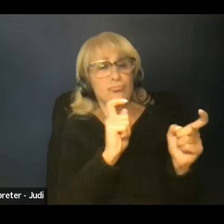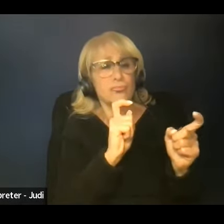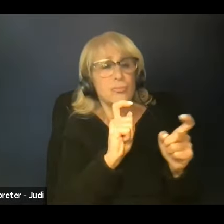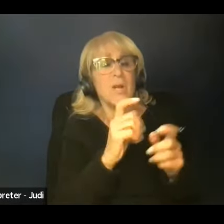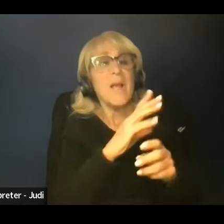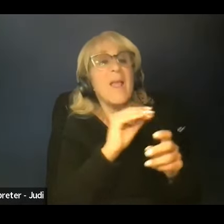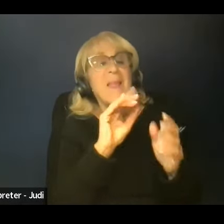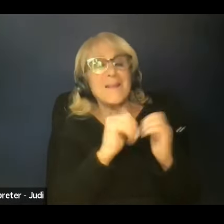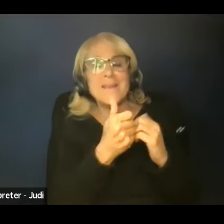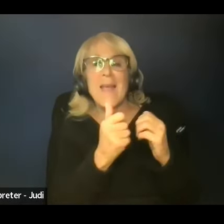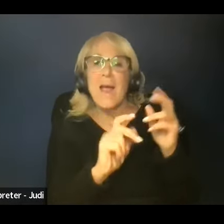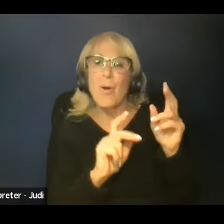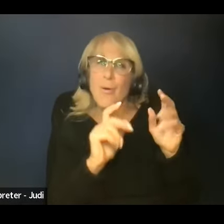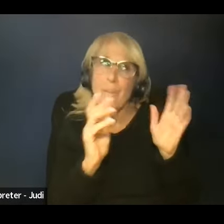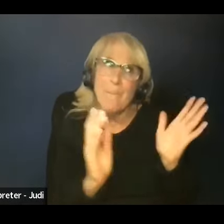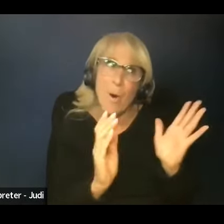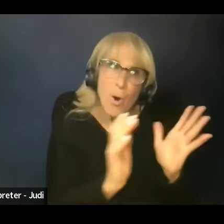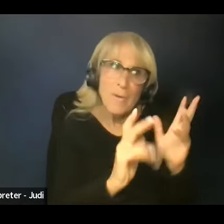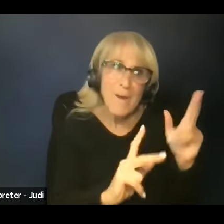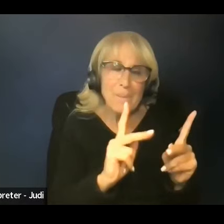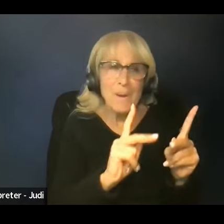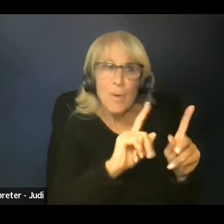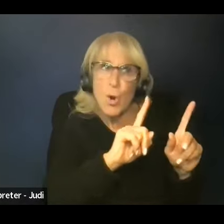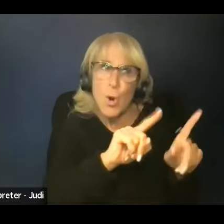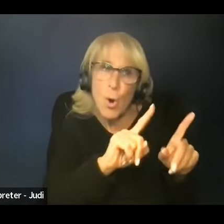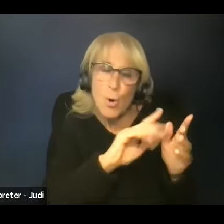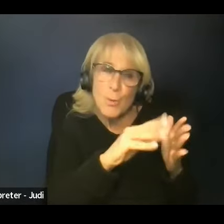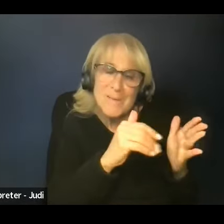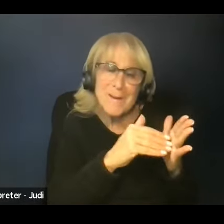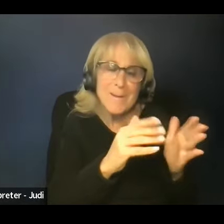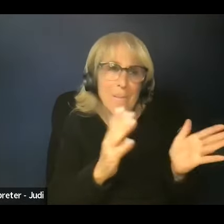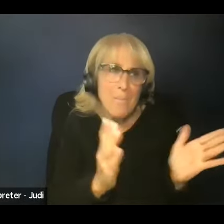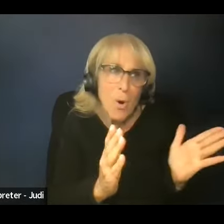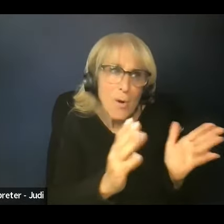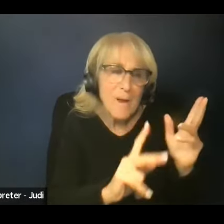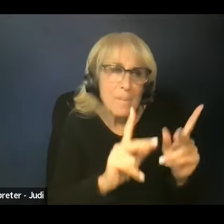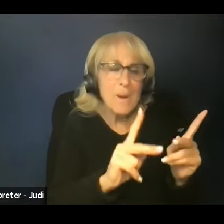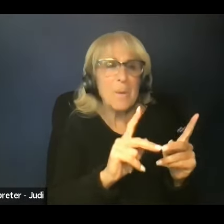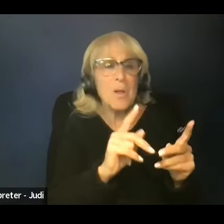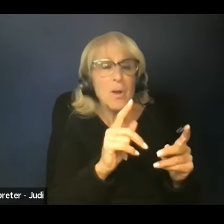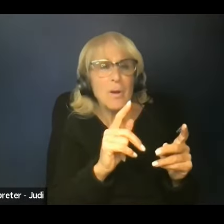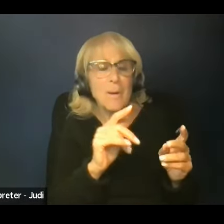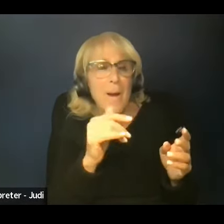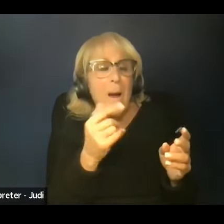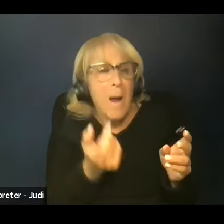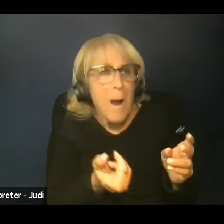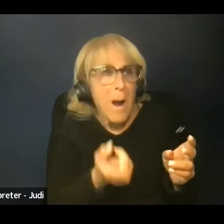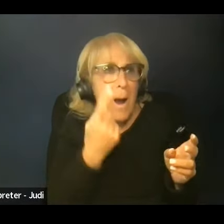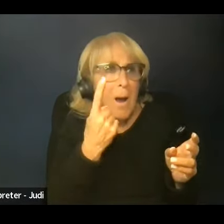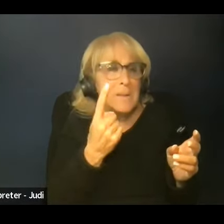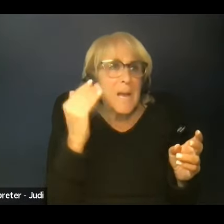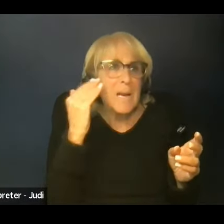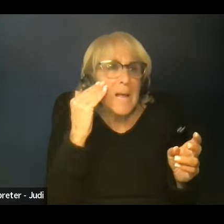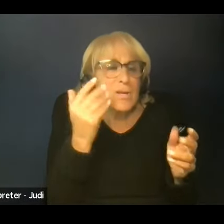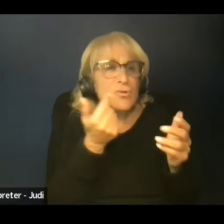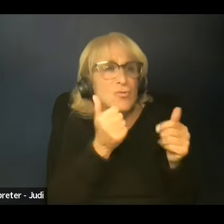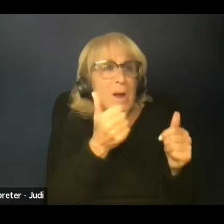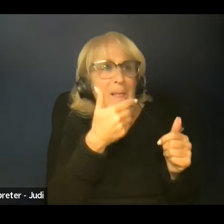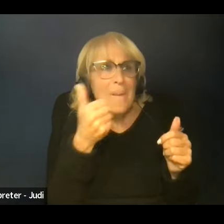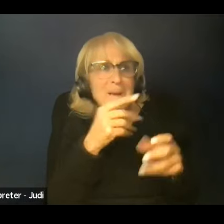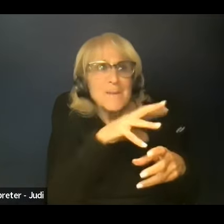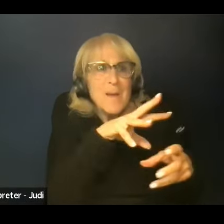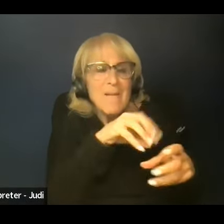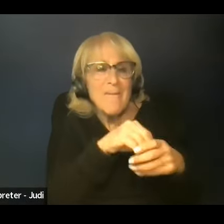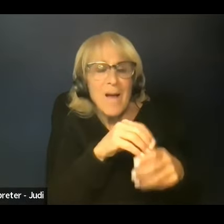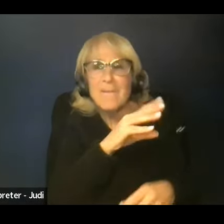to attend or even go to like a center. It's how you can motivate people to look at, I guess, the knowledge and try to try their best to be involved and